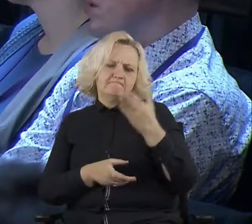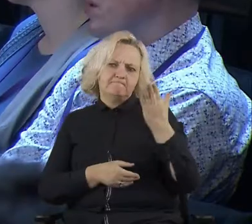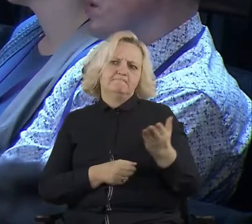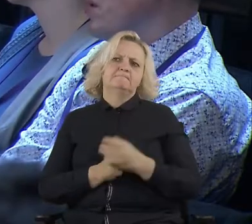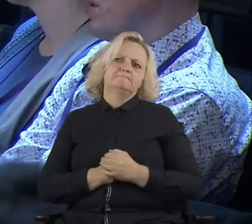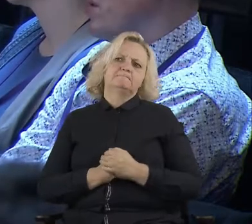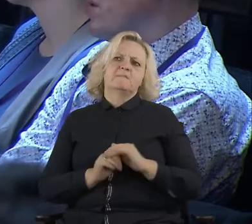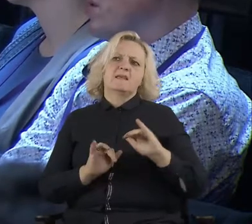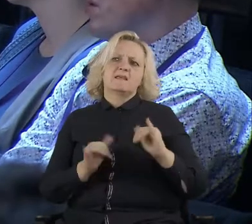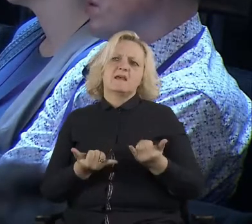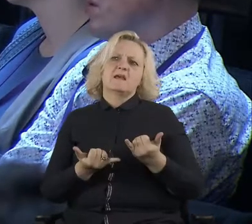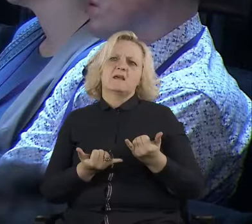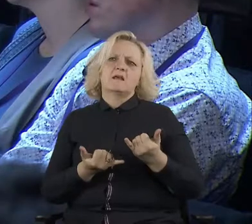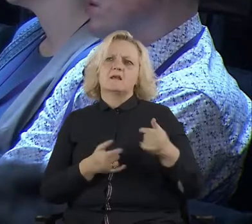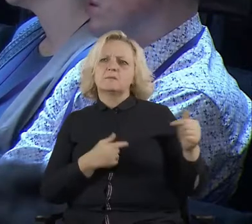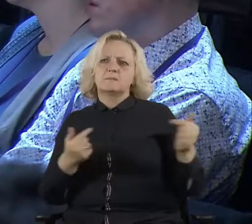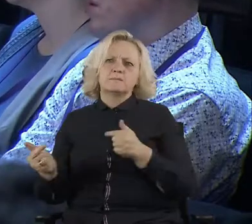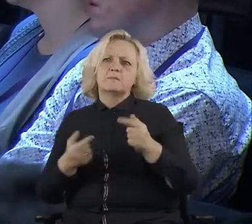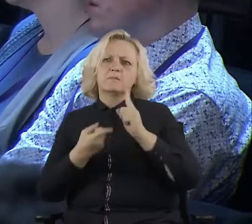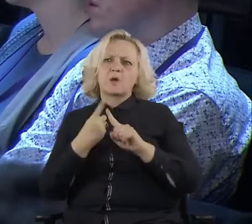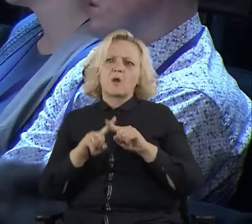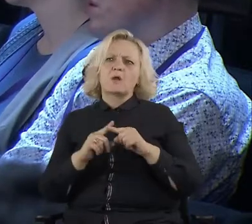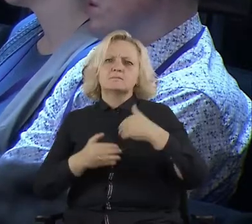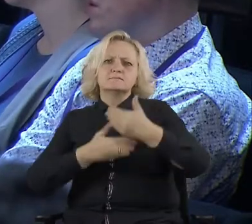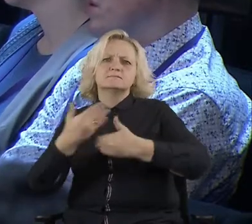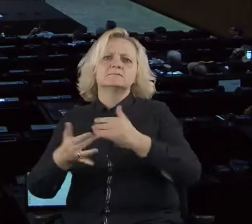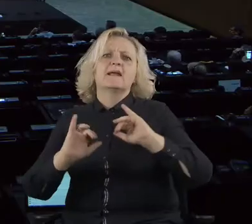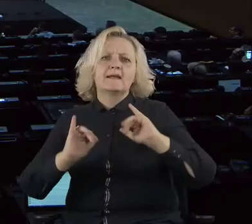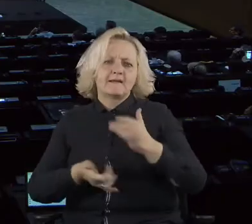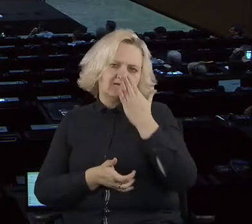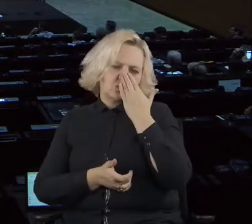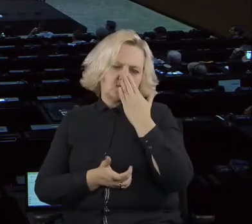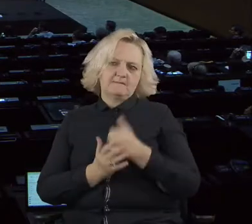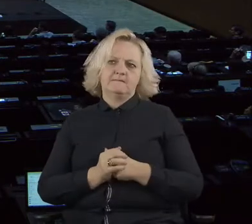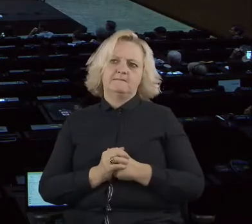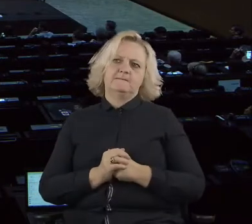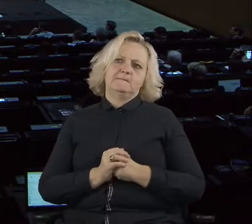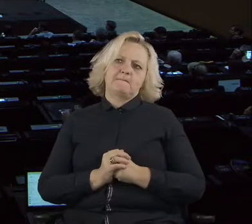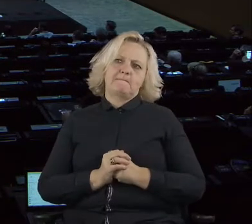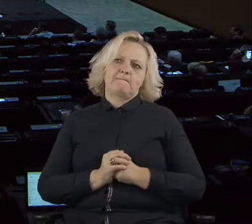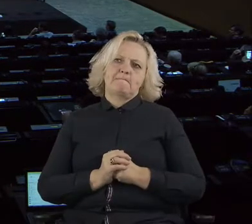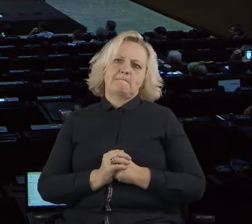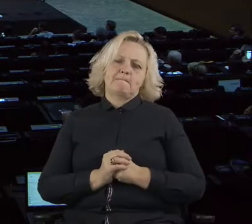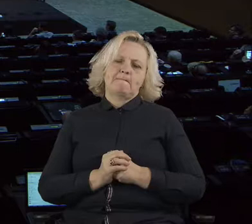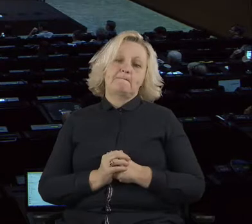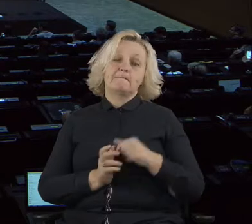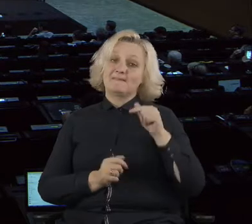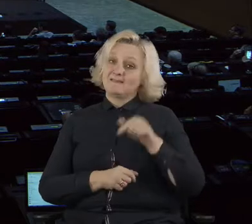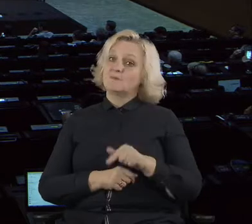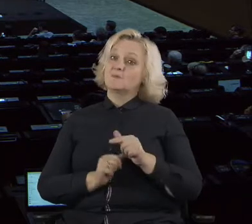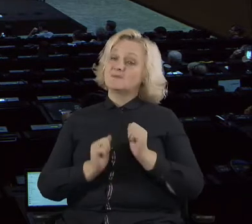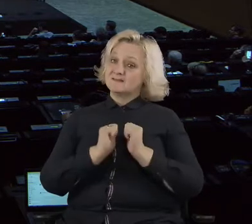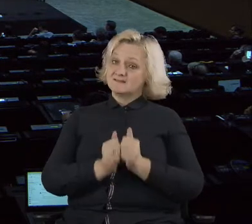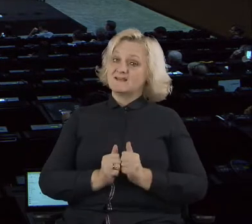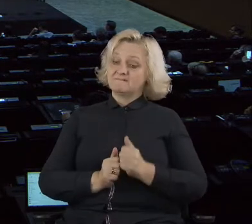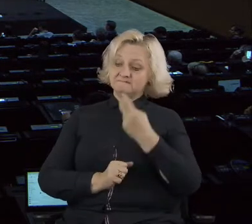city organization is going to be done. Okay. Well, the, the, the, the, the that I see, um, by, by my profession,